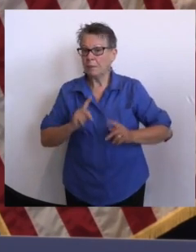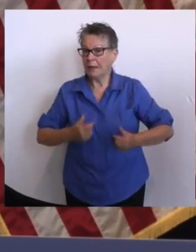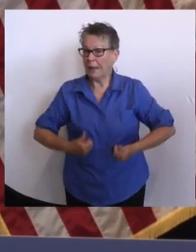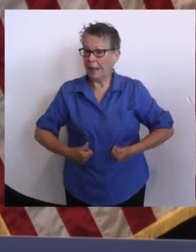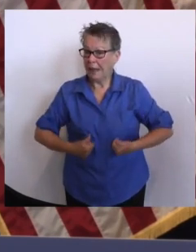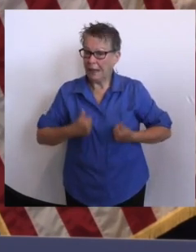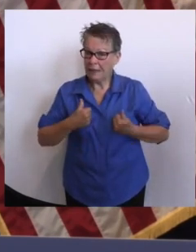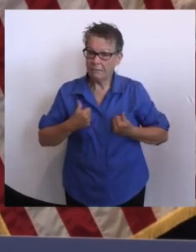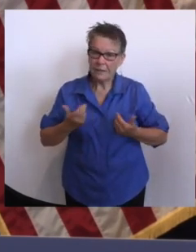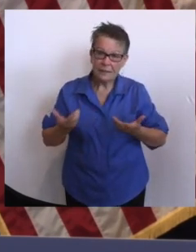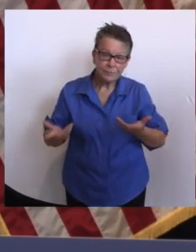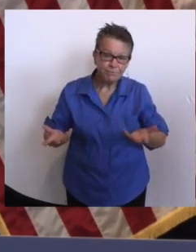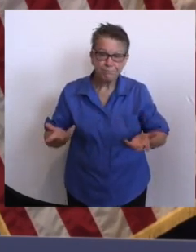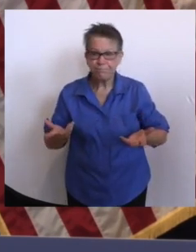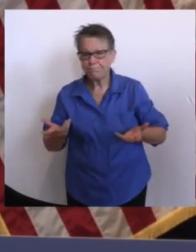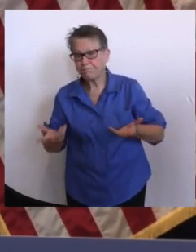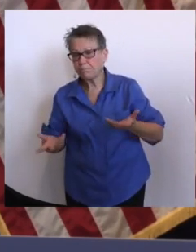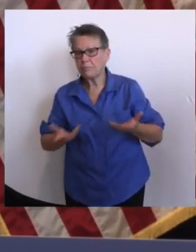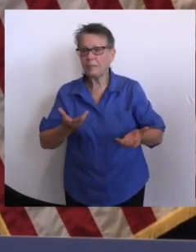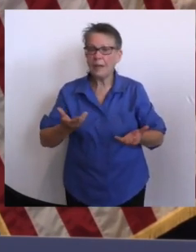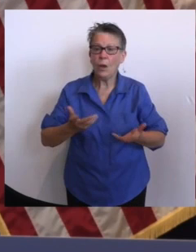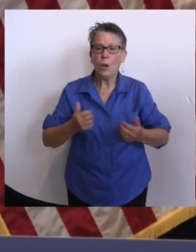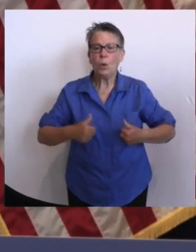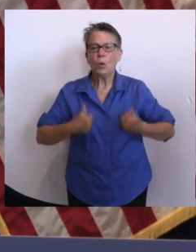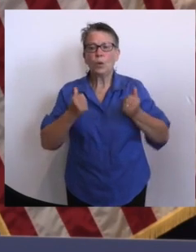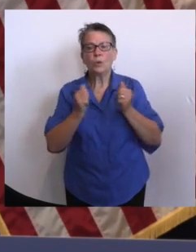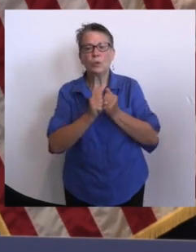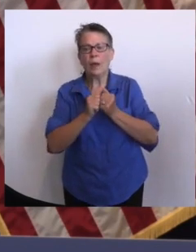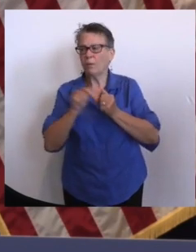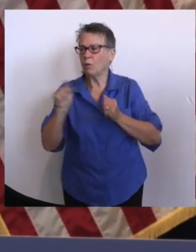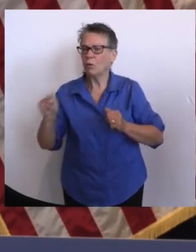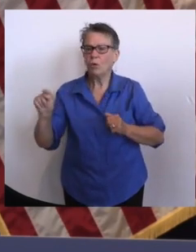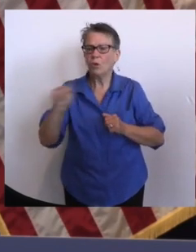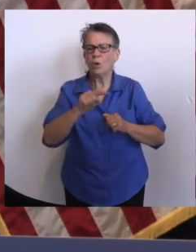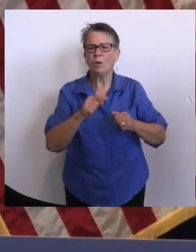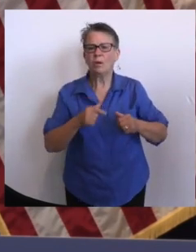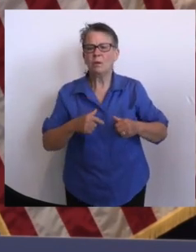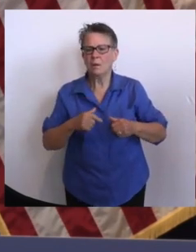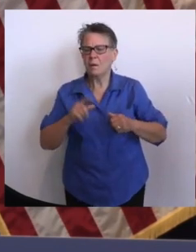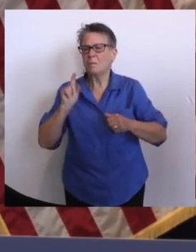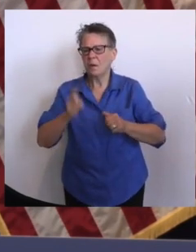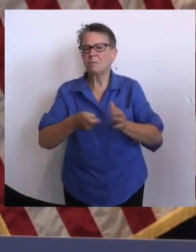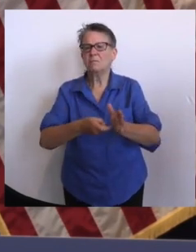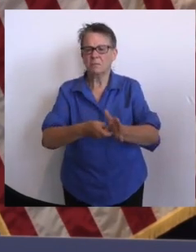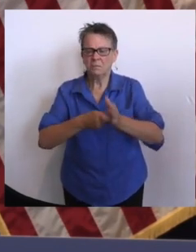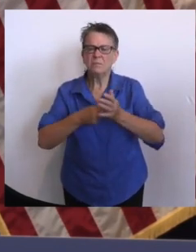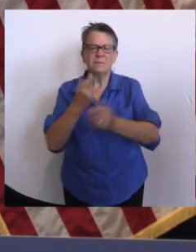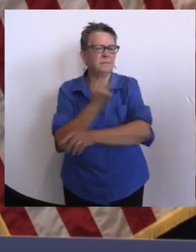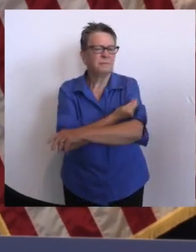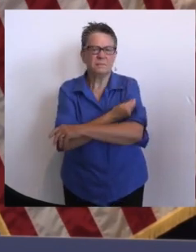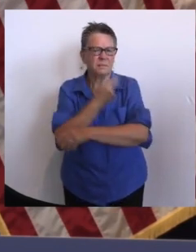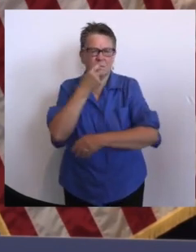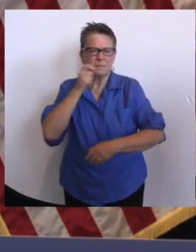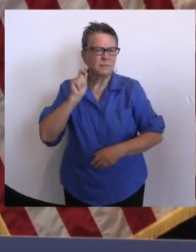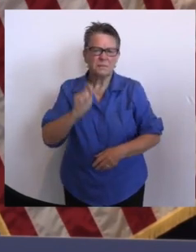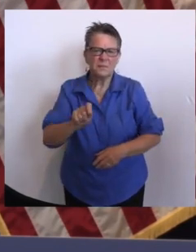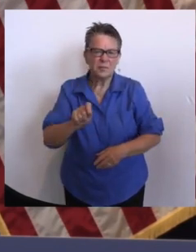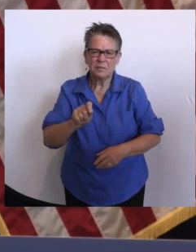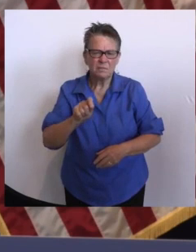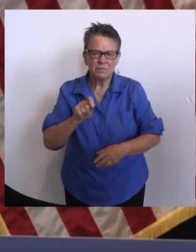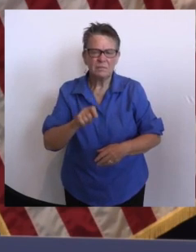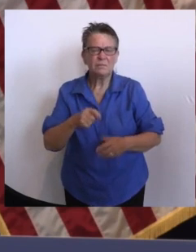According to our survey of long-term care facilities, more than 77% of the long-term